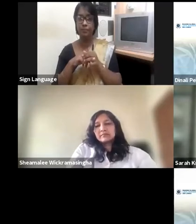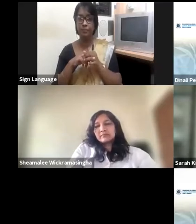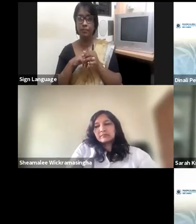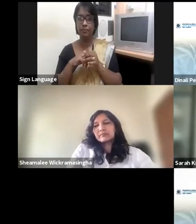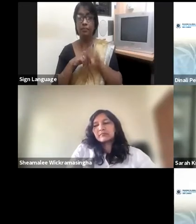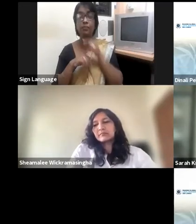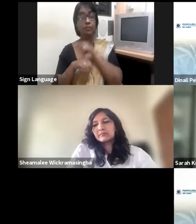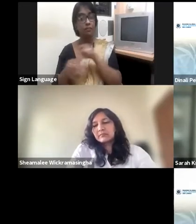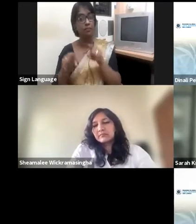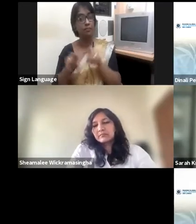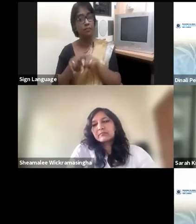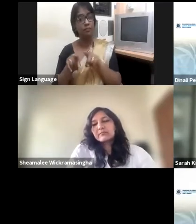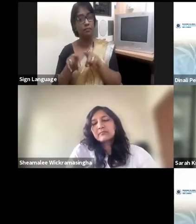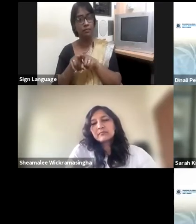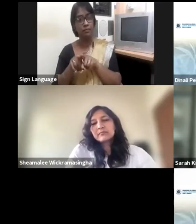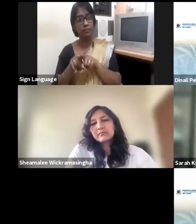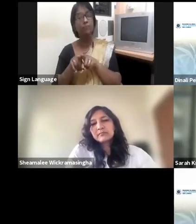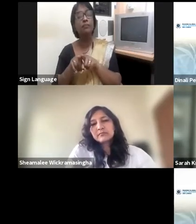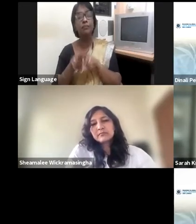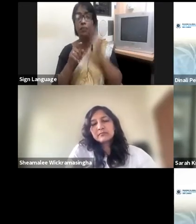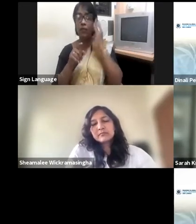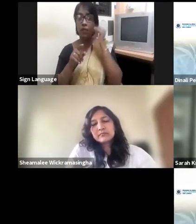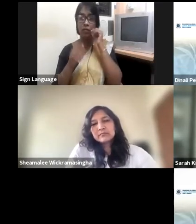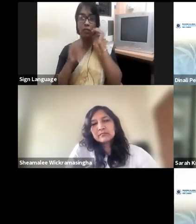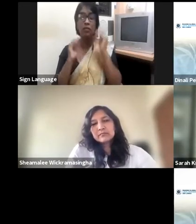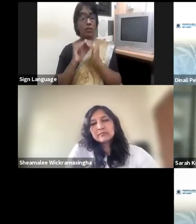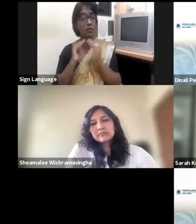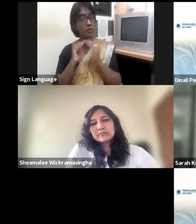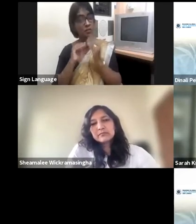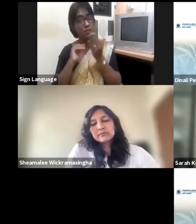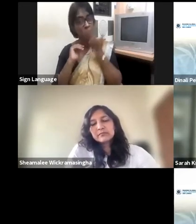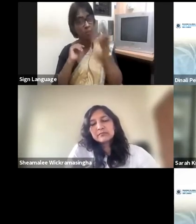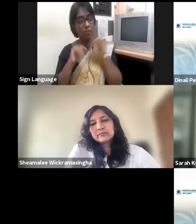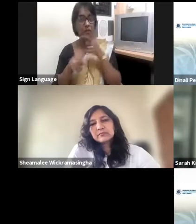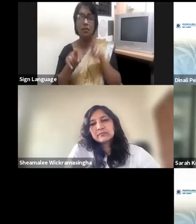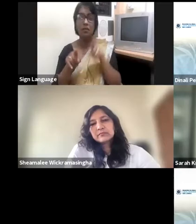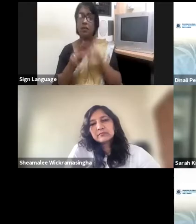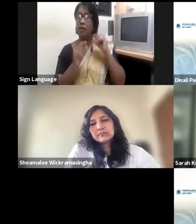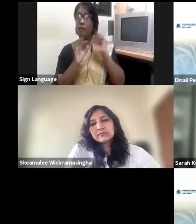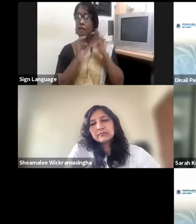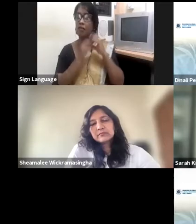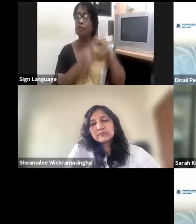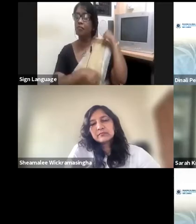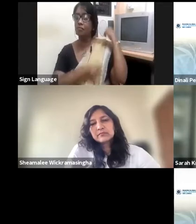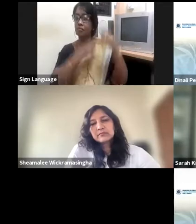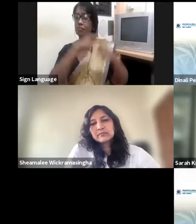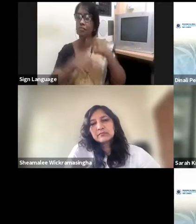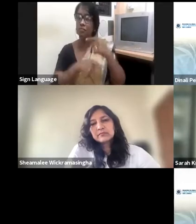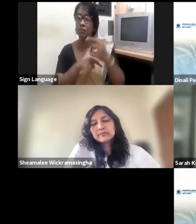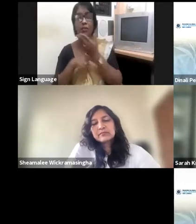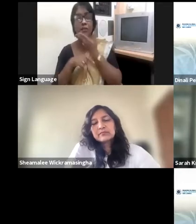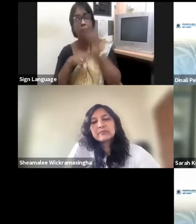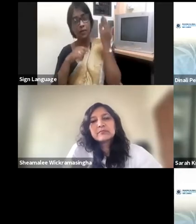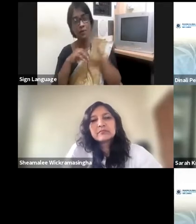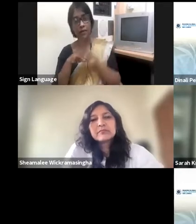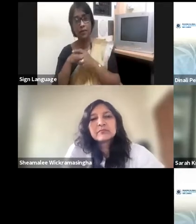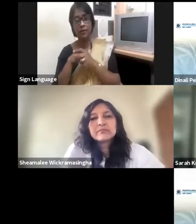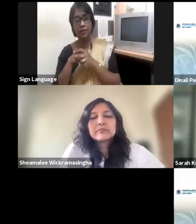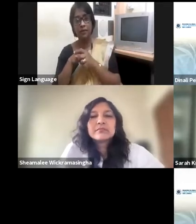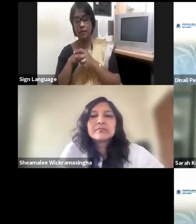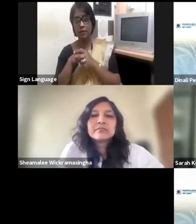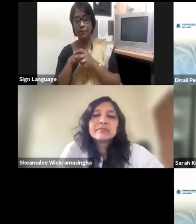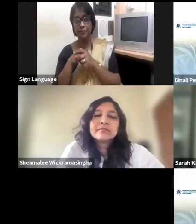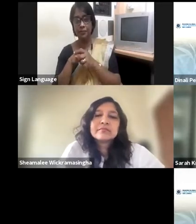with a generation for that matter. So it would be a little different but difficult to understand generalize. But